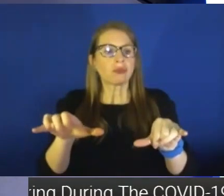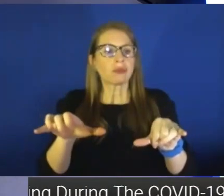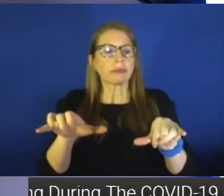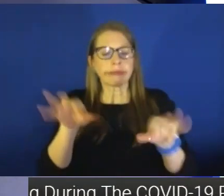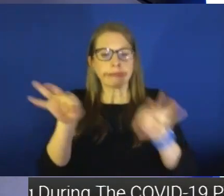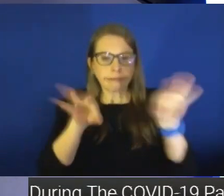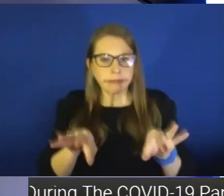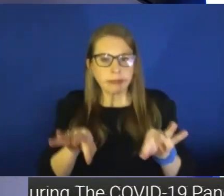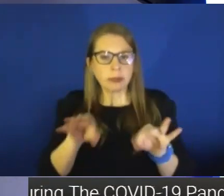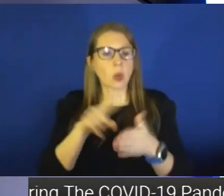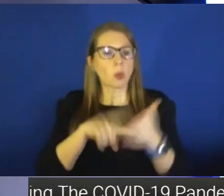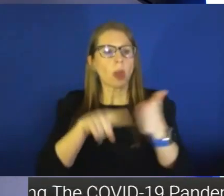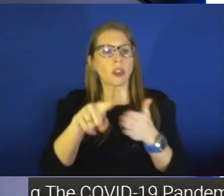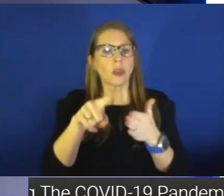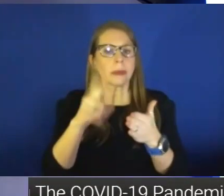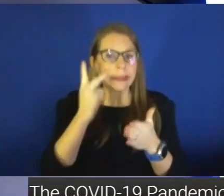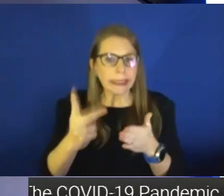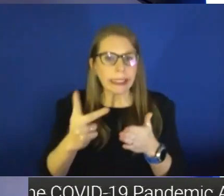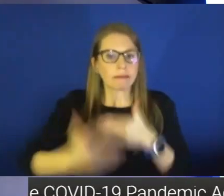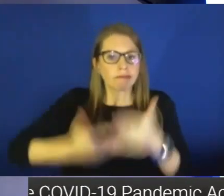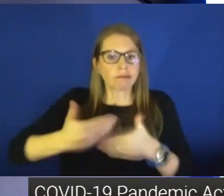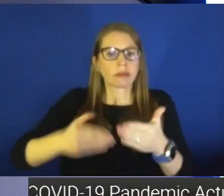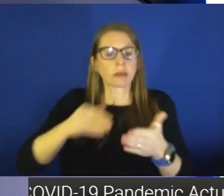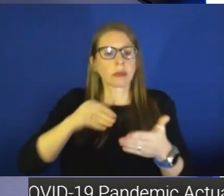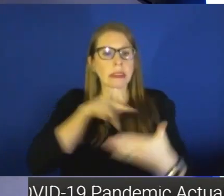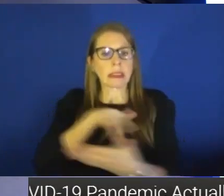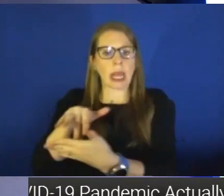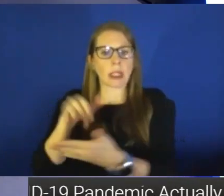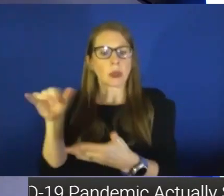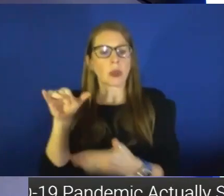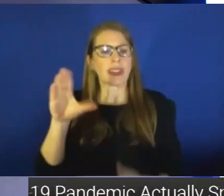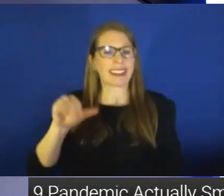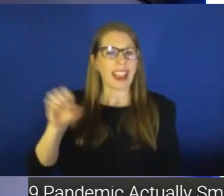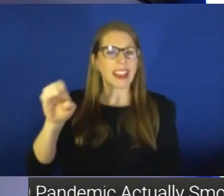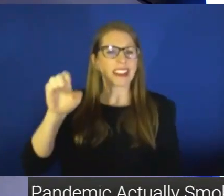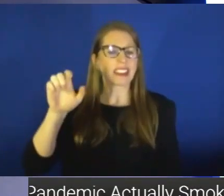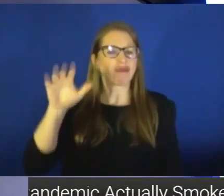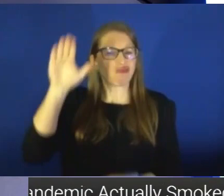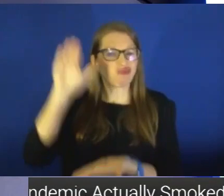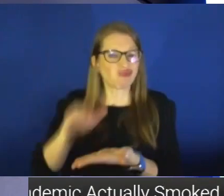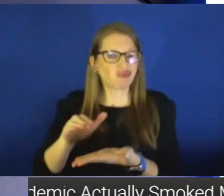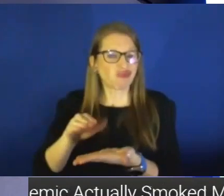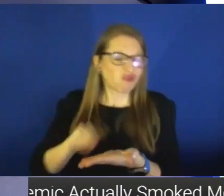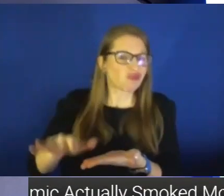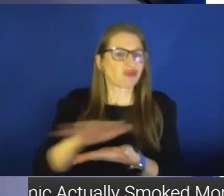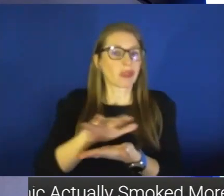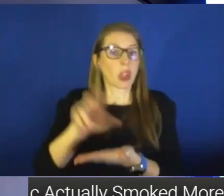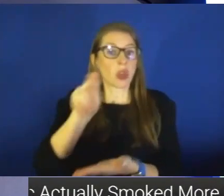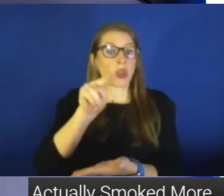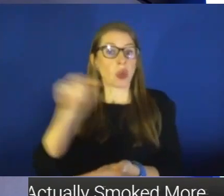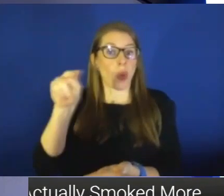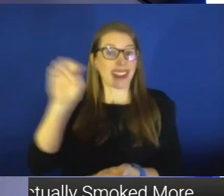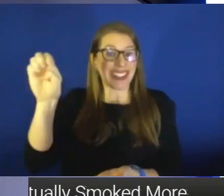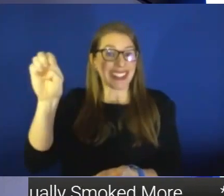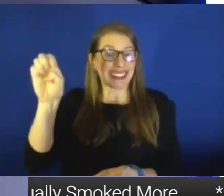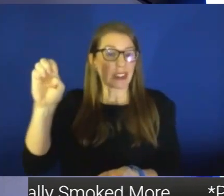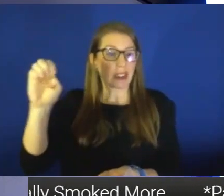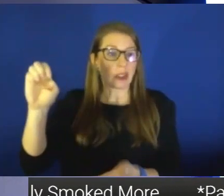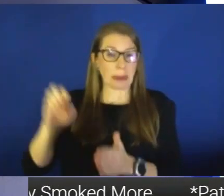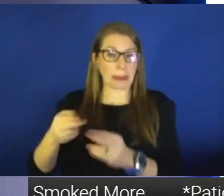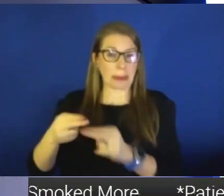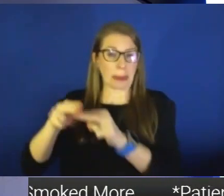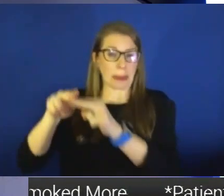you've been studying. So cases remain really low for most of the country. But in the Northeast, we're starting to see a pretty dramatic increase